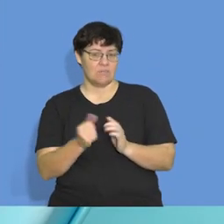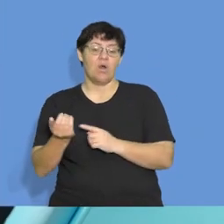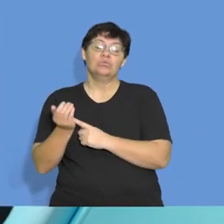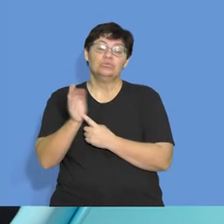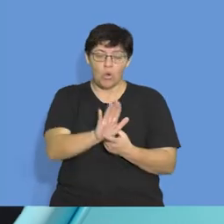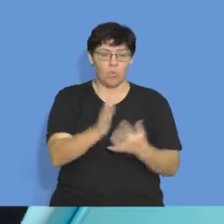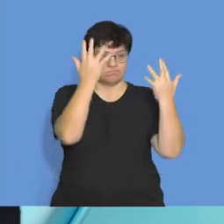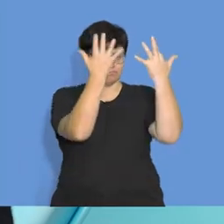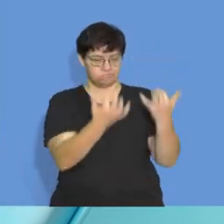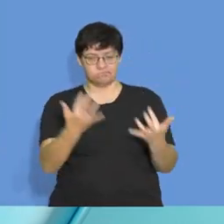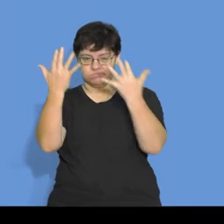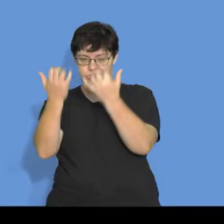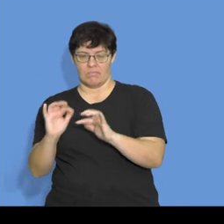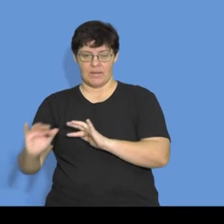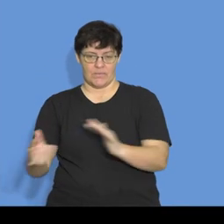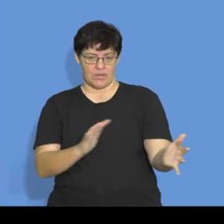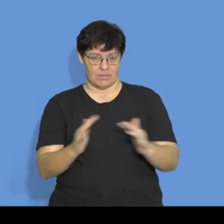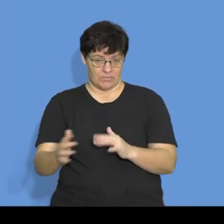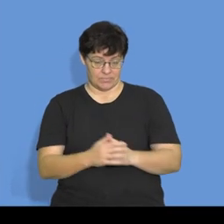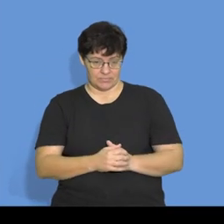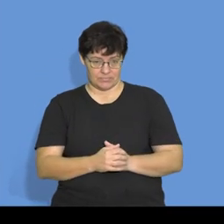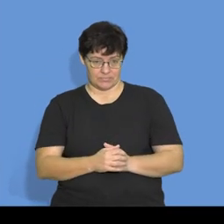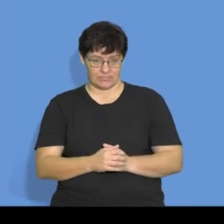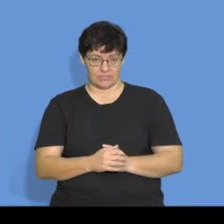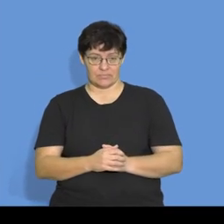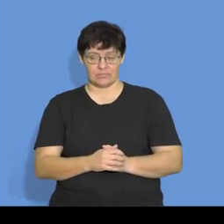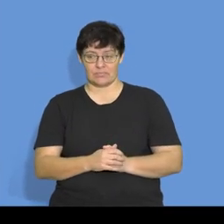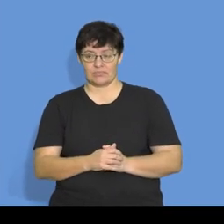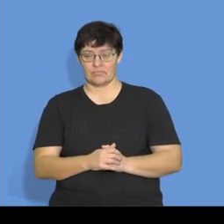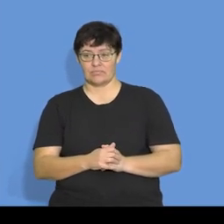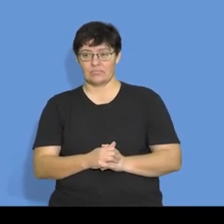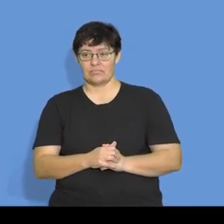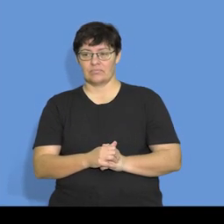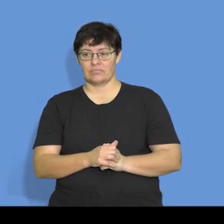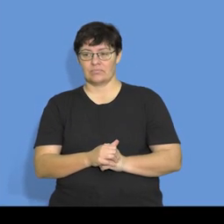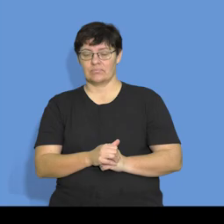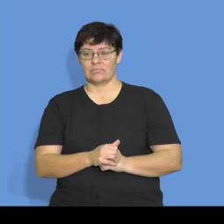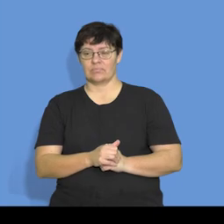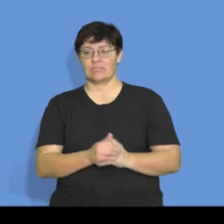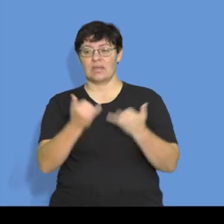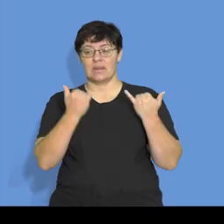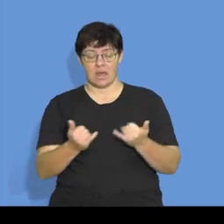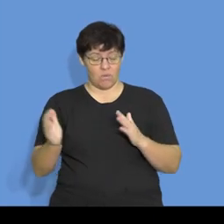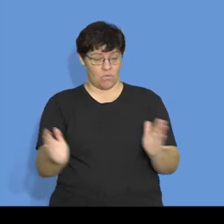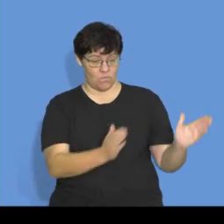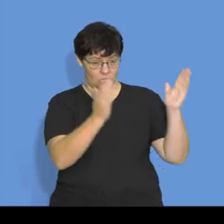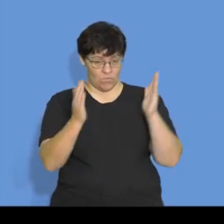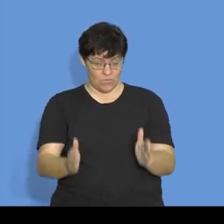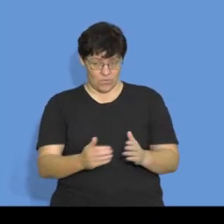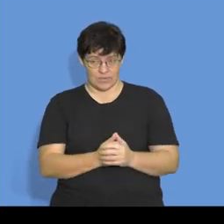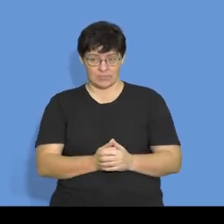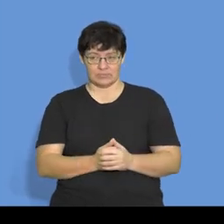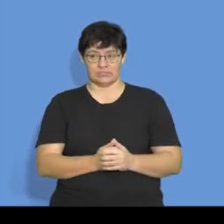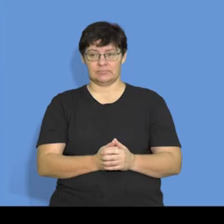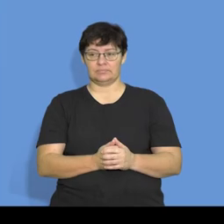calculations. Okay. We now move on to the next part of the question,